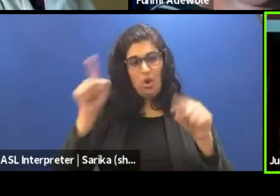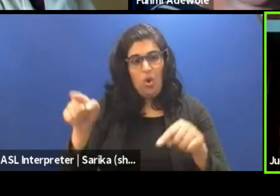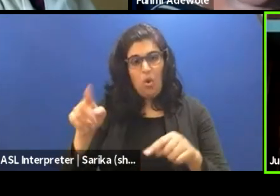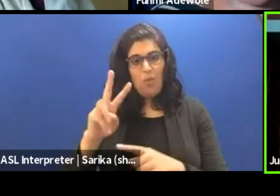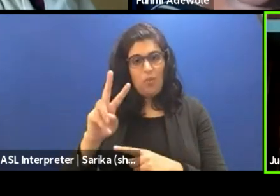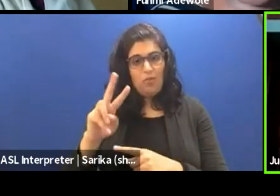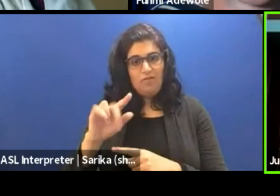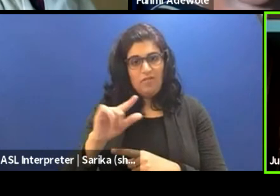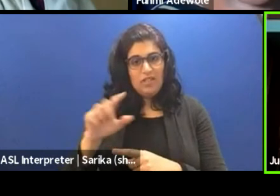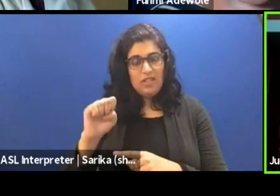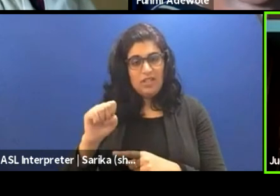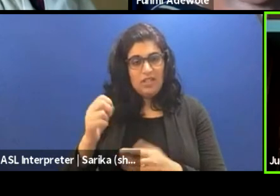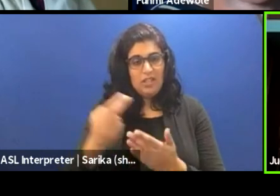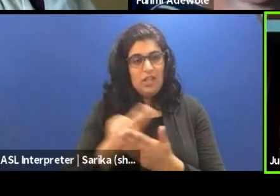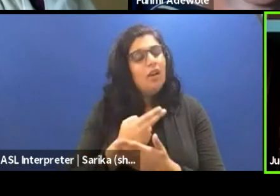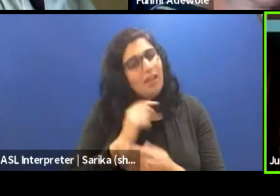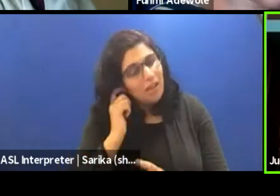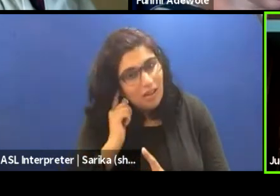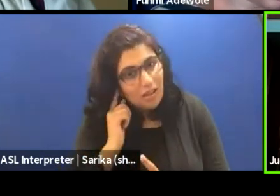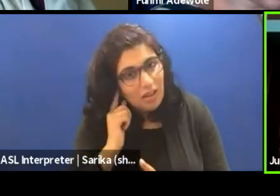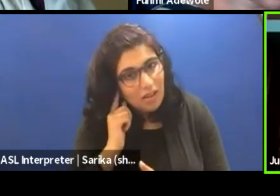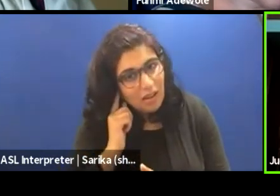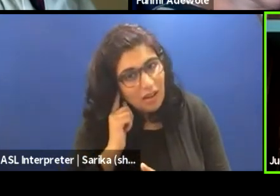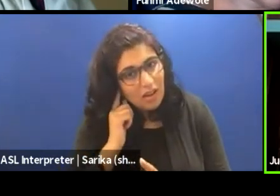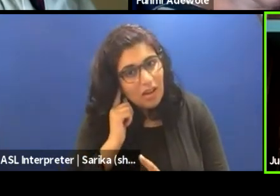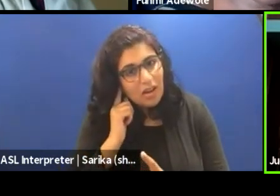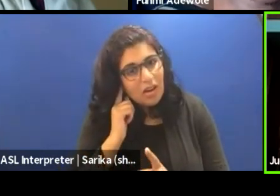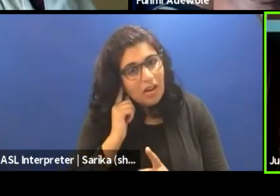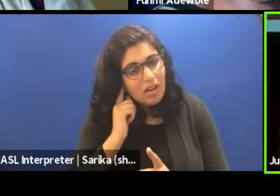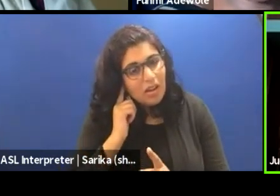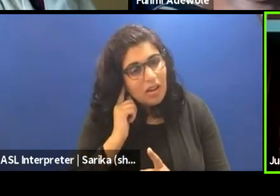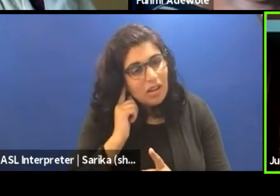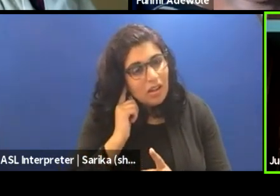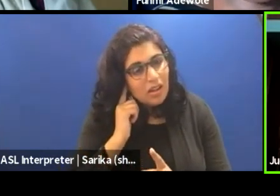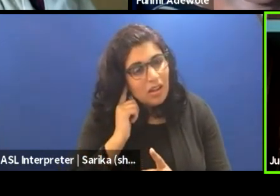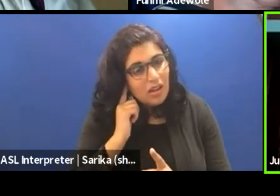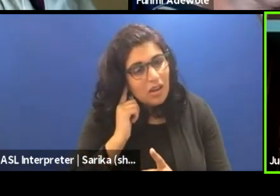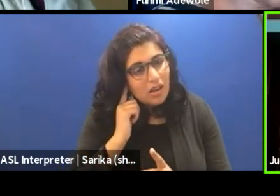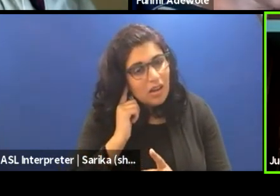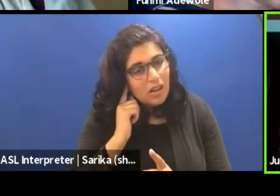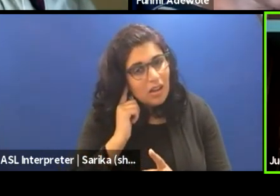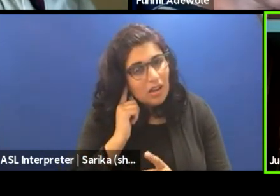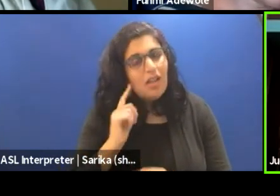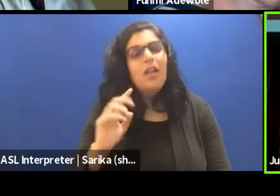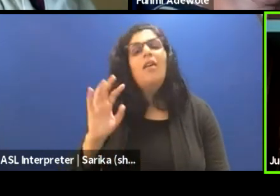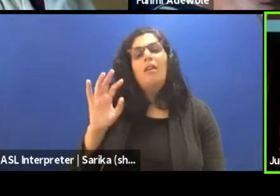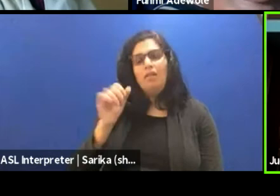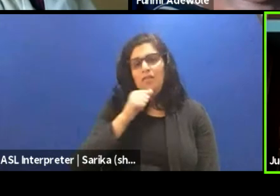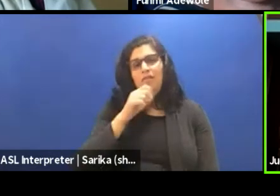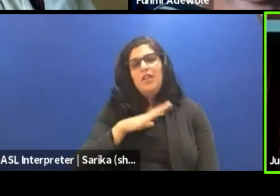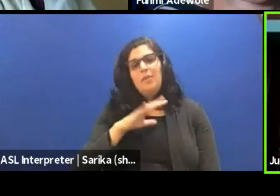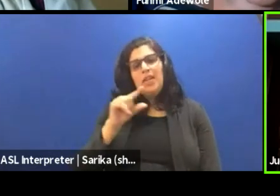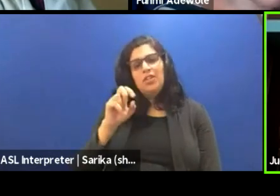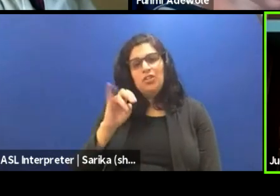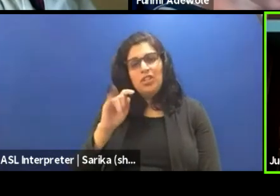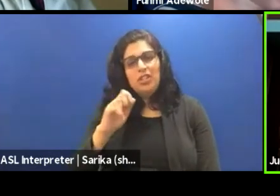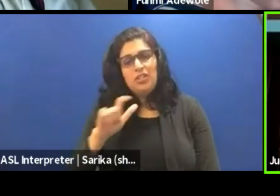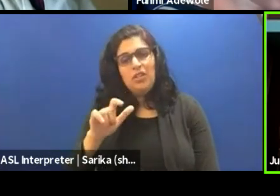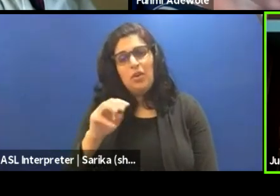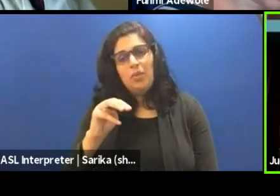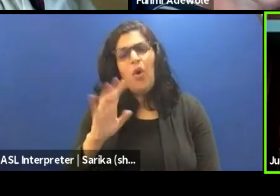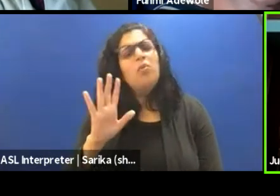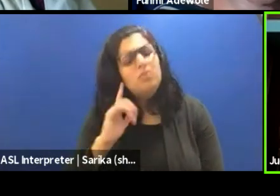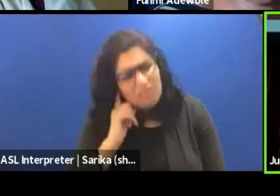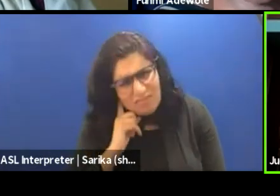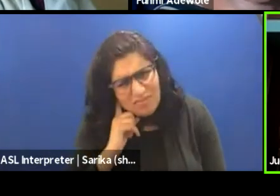where they were using, were trying to, the reason why a lot of twins were being born